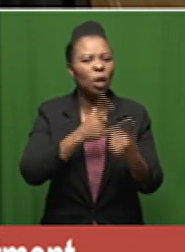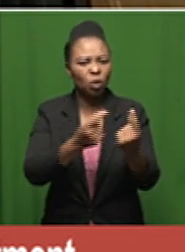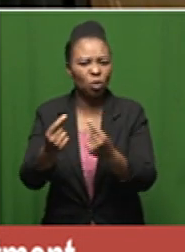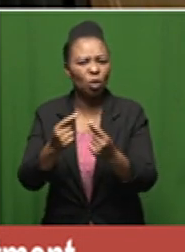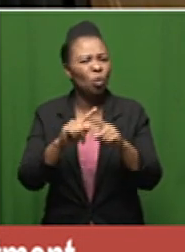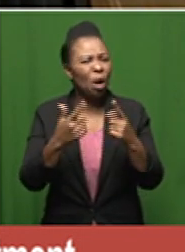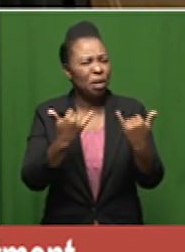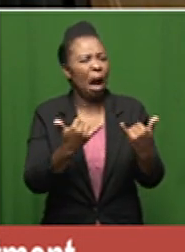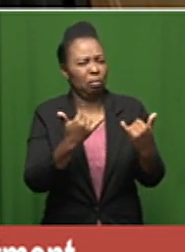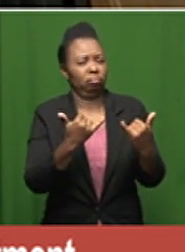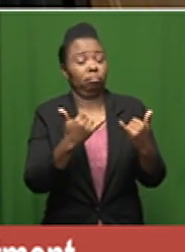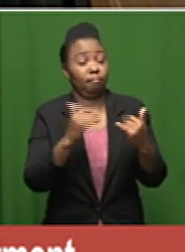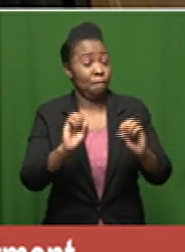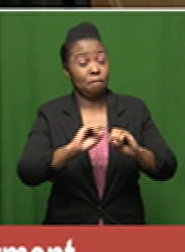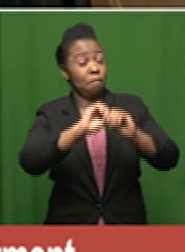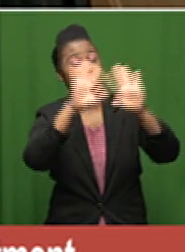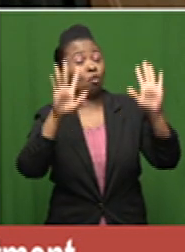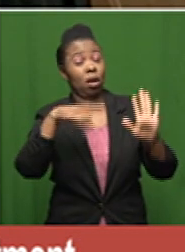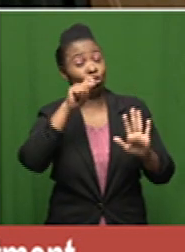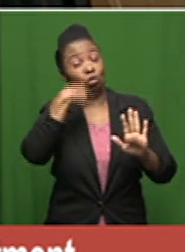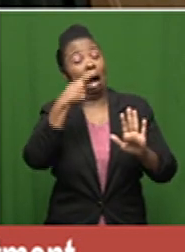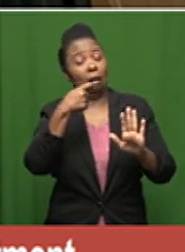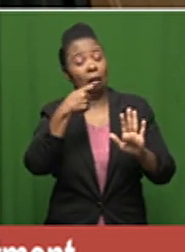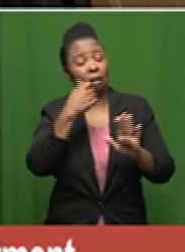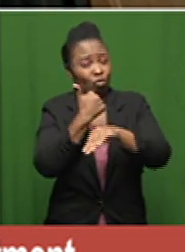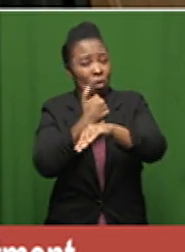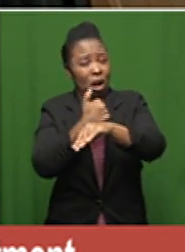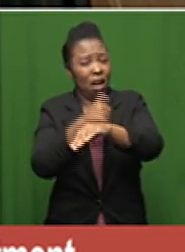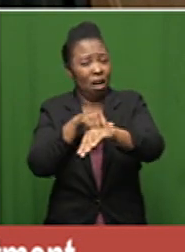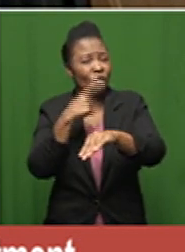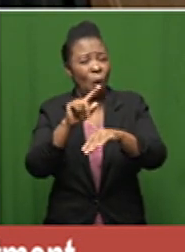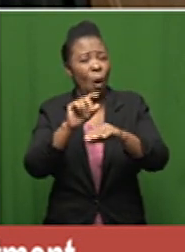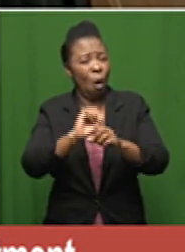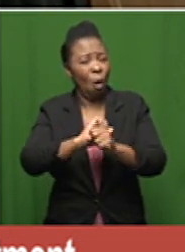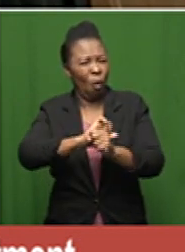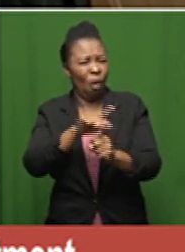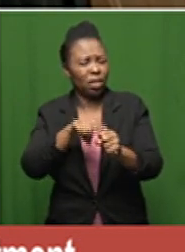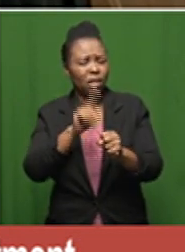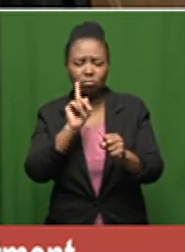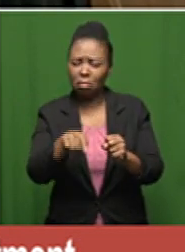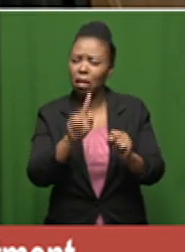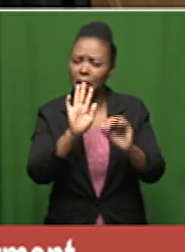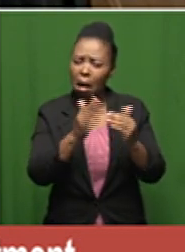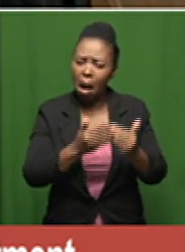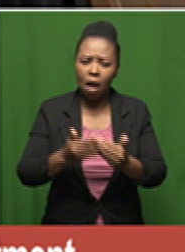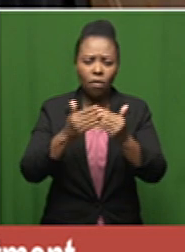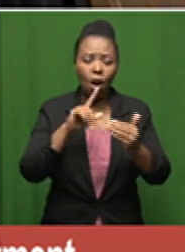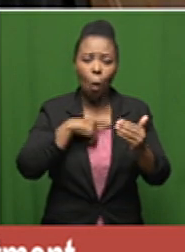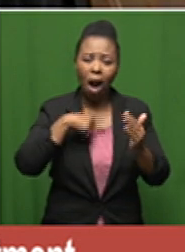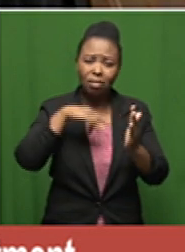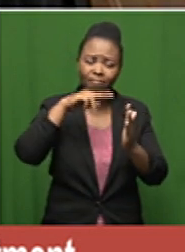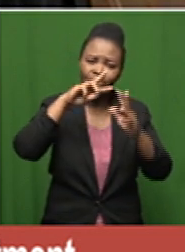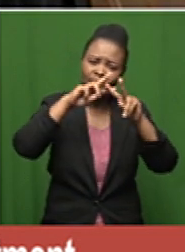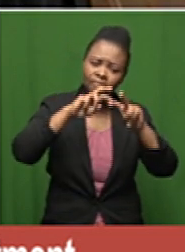-called miracle drug for for covert but we have to be very very careful because we don't have the big studies that can